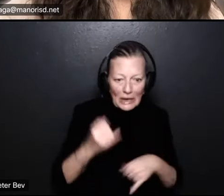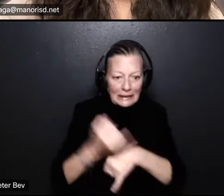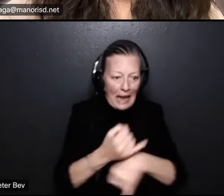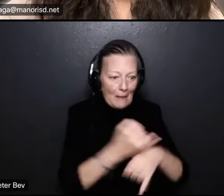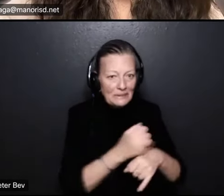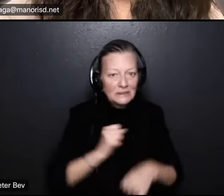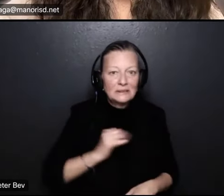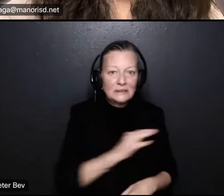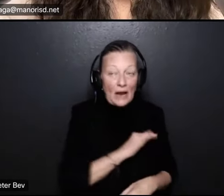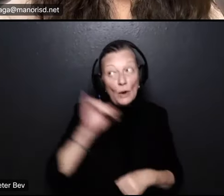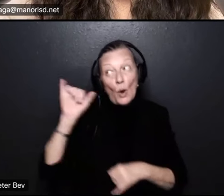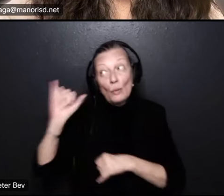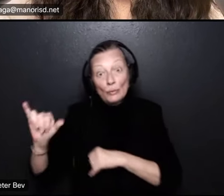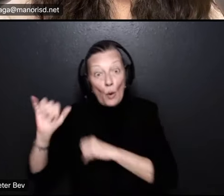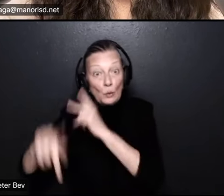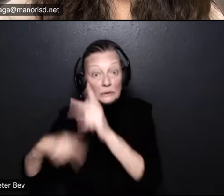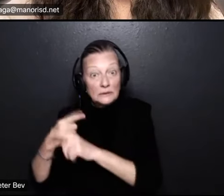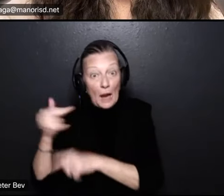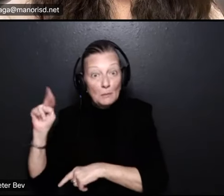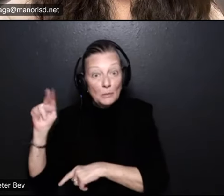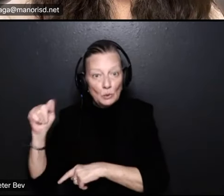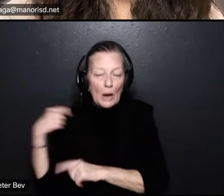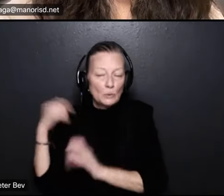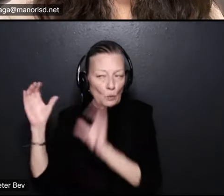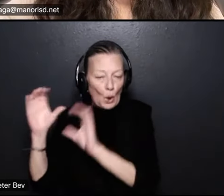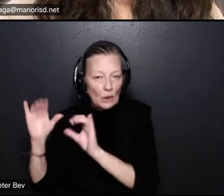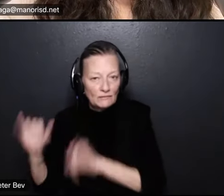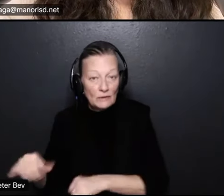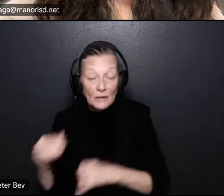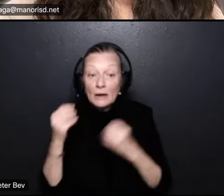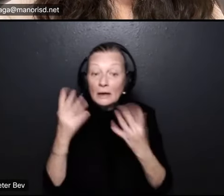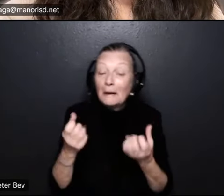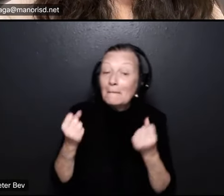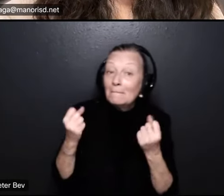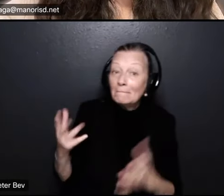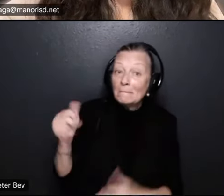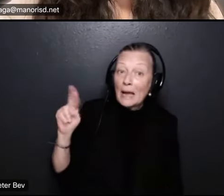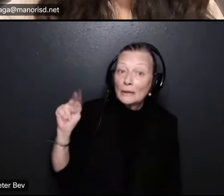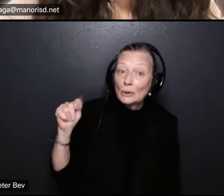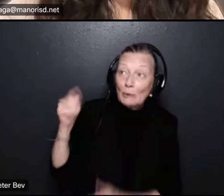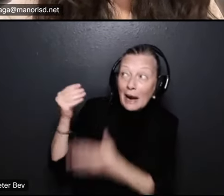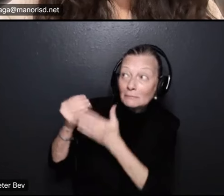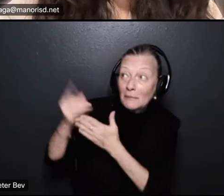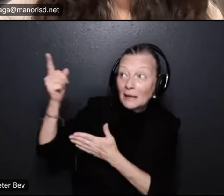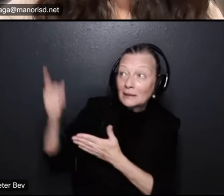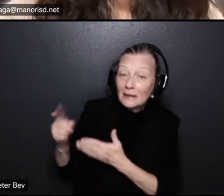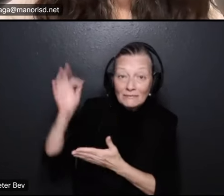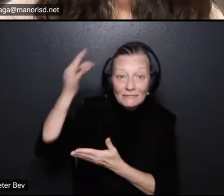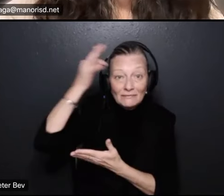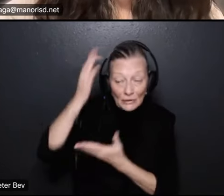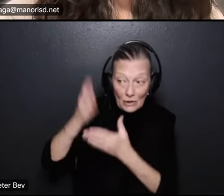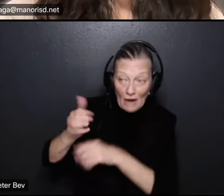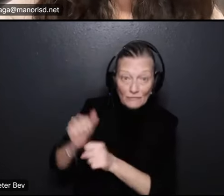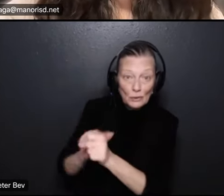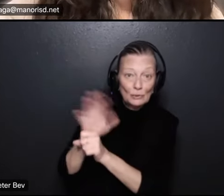looking at um i will tell you though people in the grant world will tell you a lot of grants have been drying up as well over time post-covid